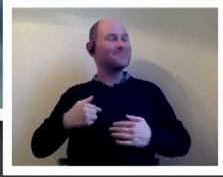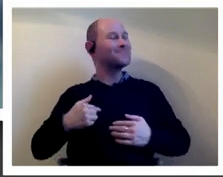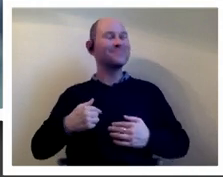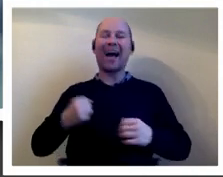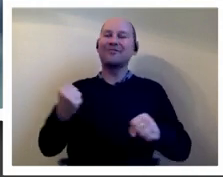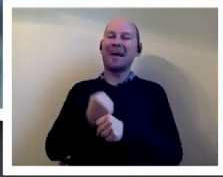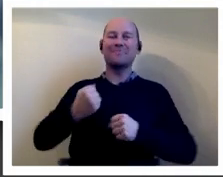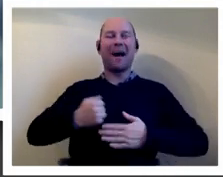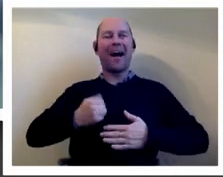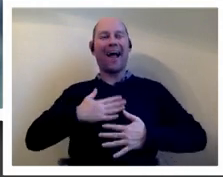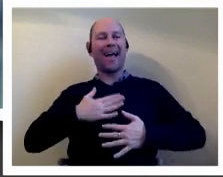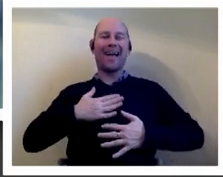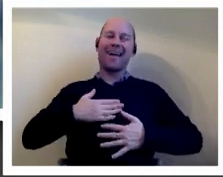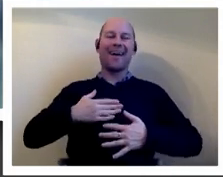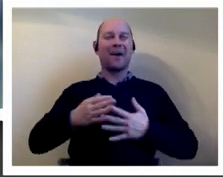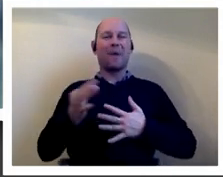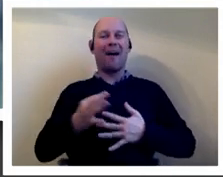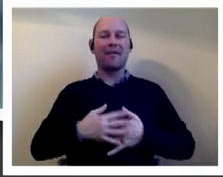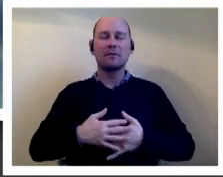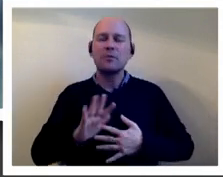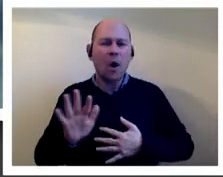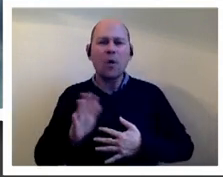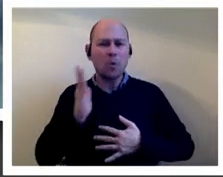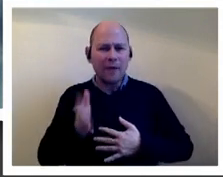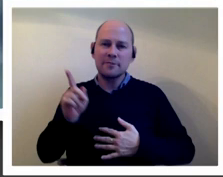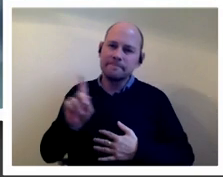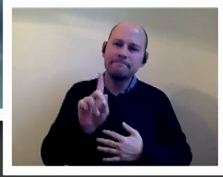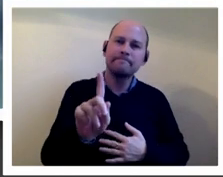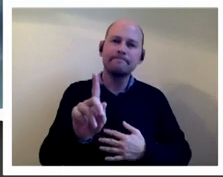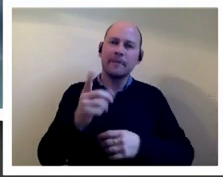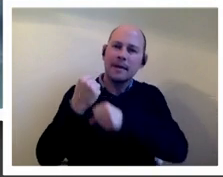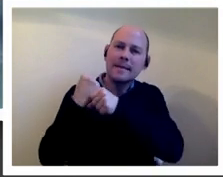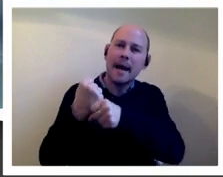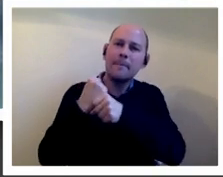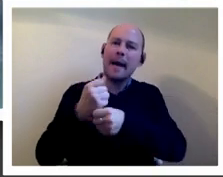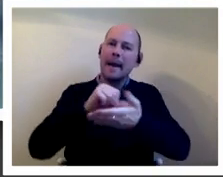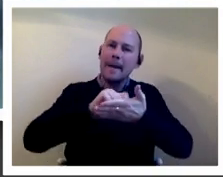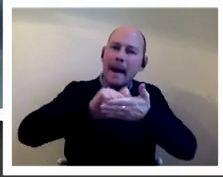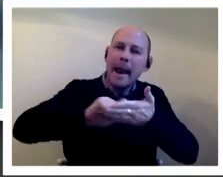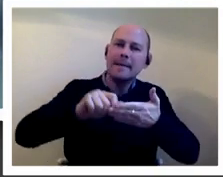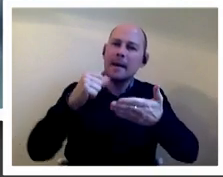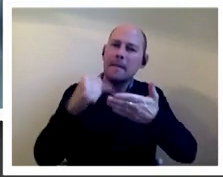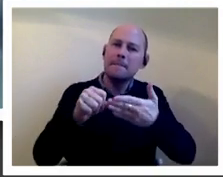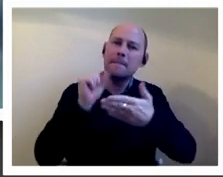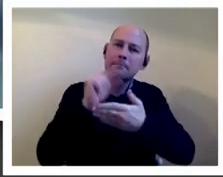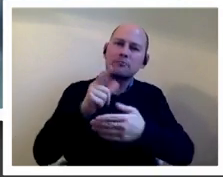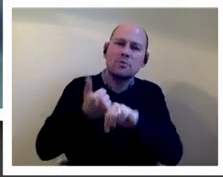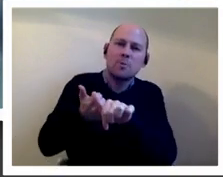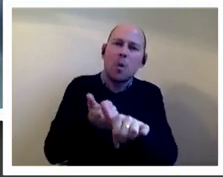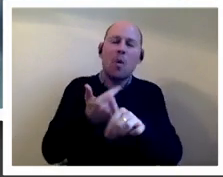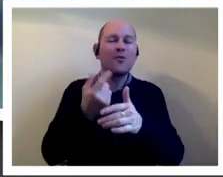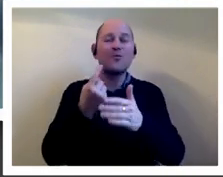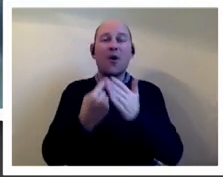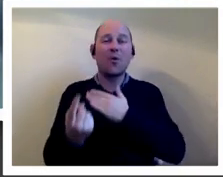often i think you have to show up in person campaign you know write letters lobby do more than just you know kind of a social media